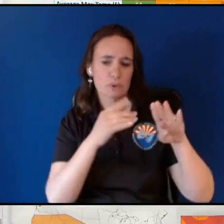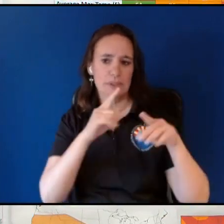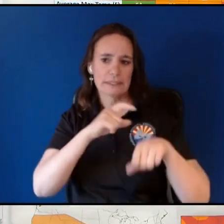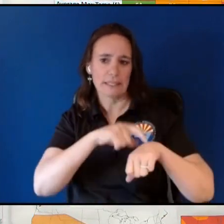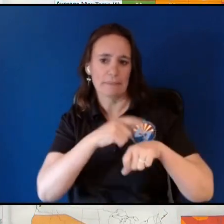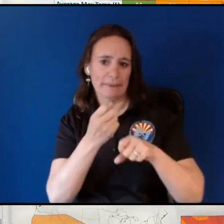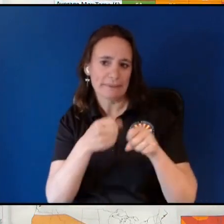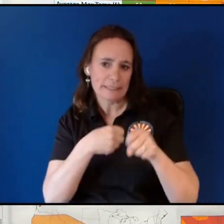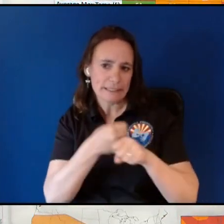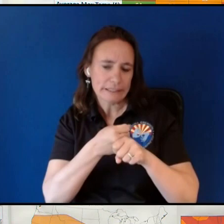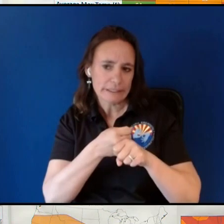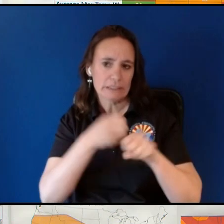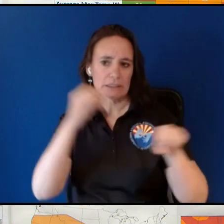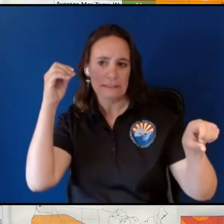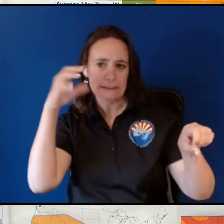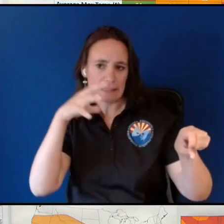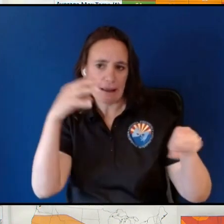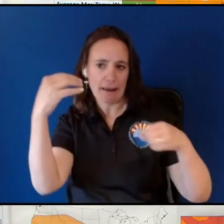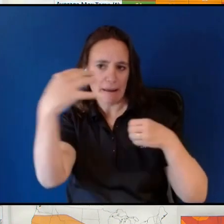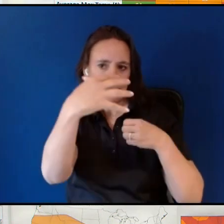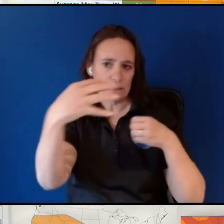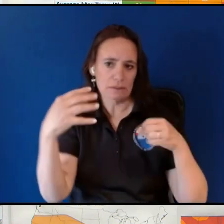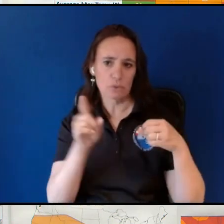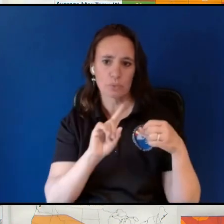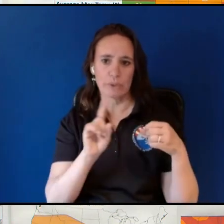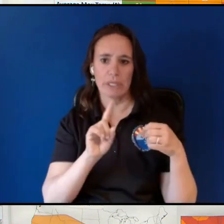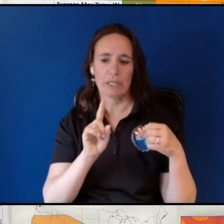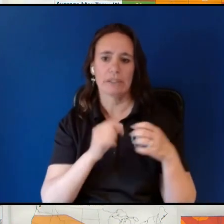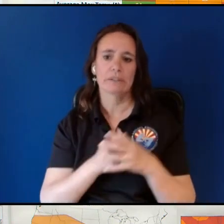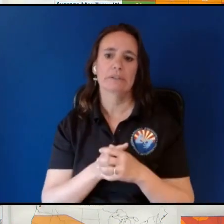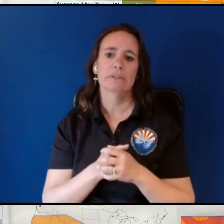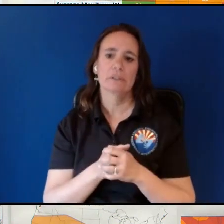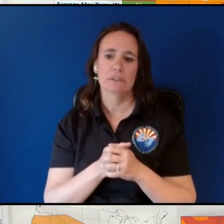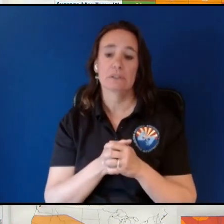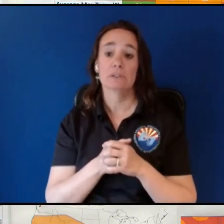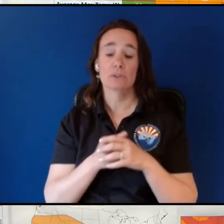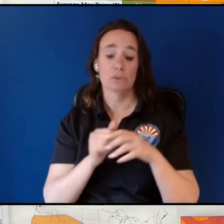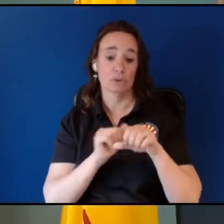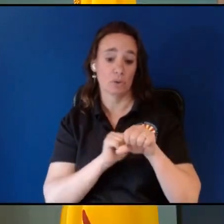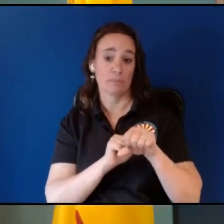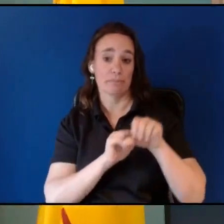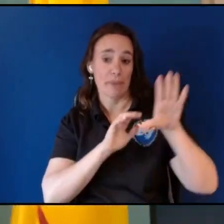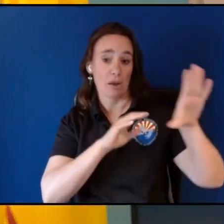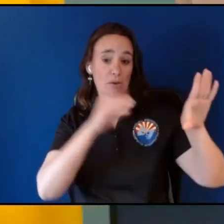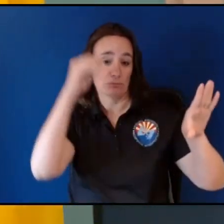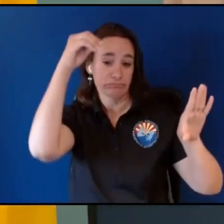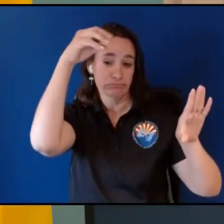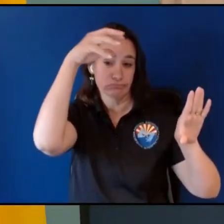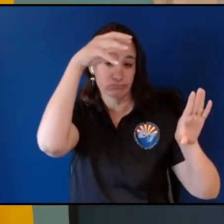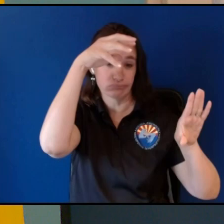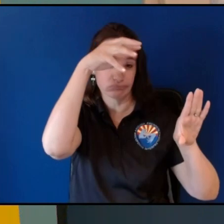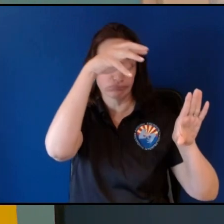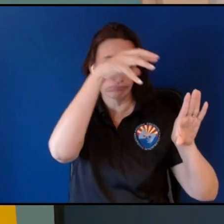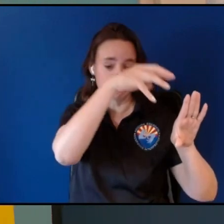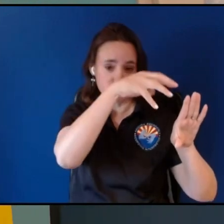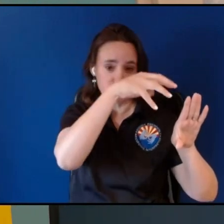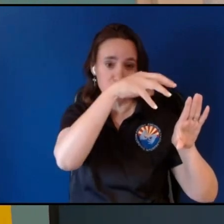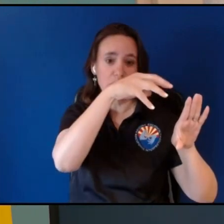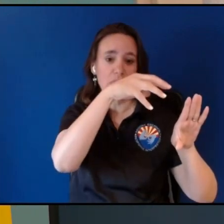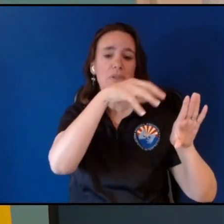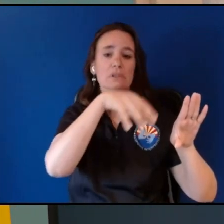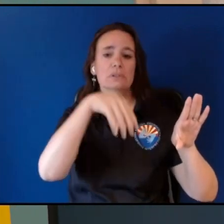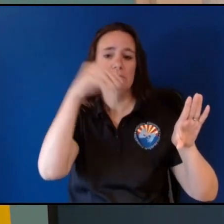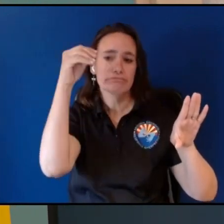so what happens is the top of the slope start to get solar insulation in the morning that solar insulation